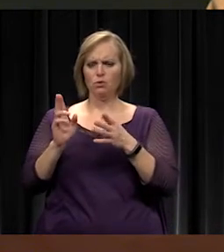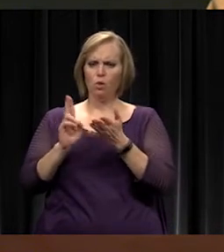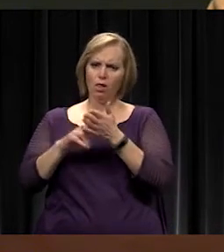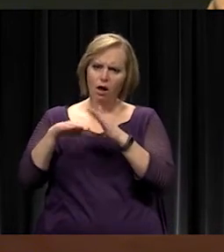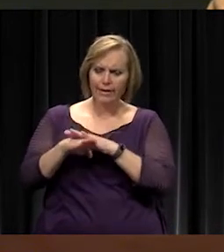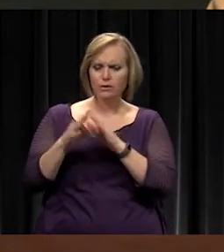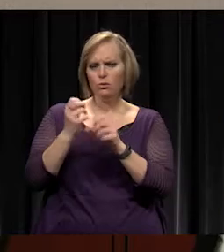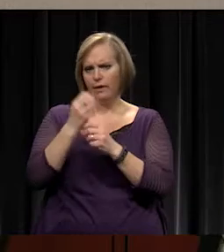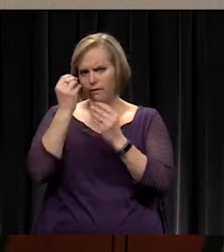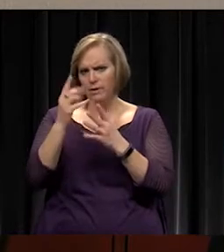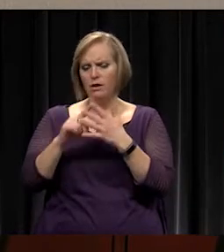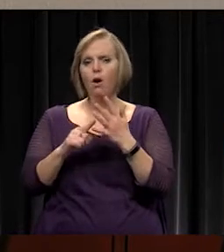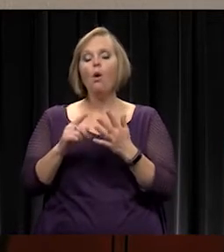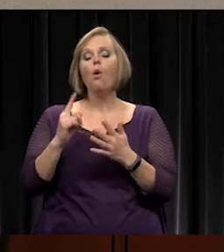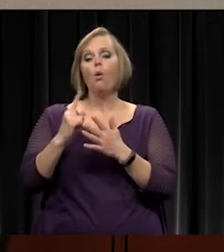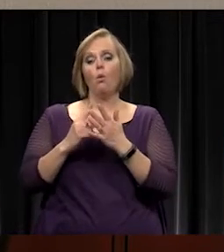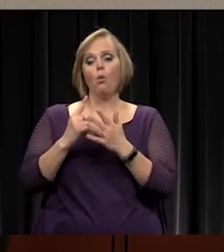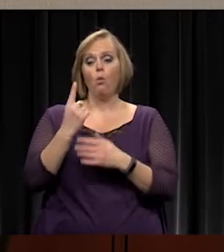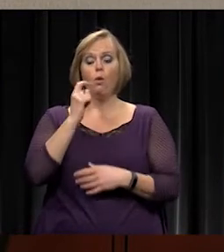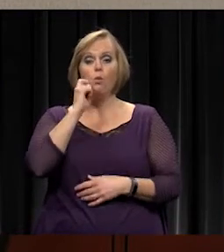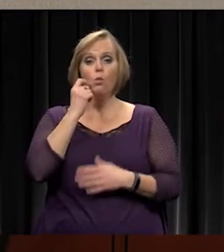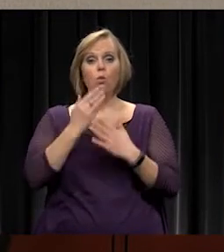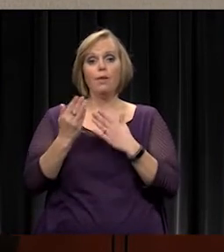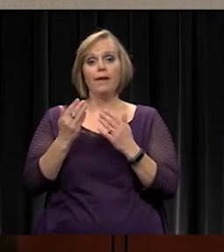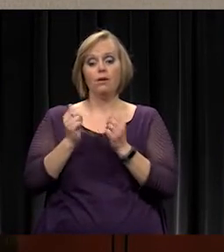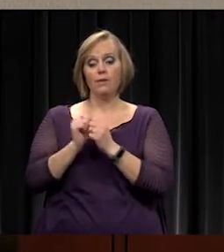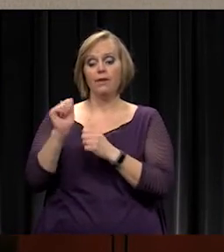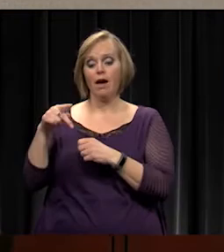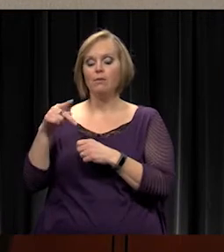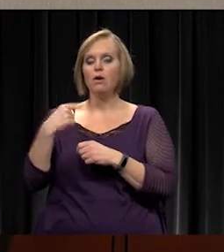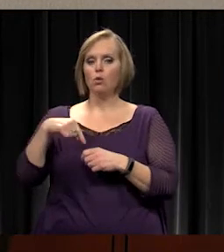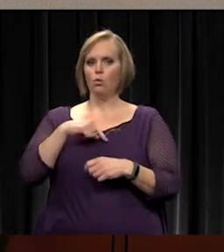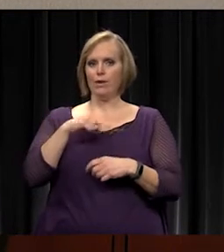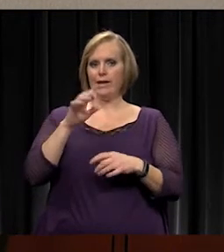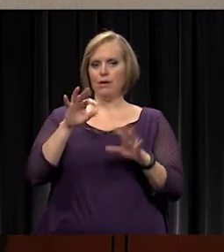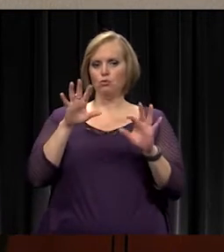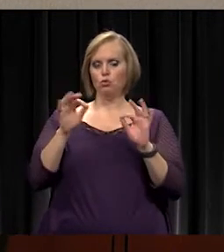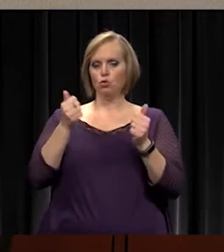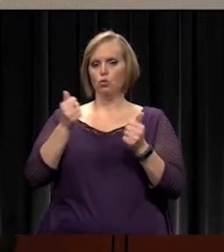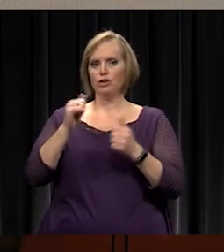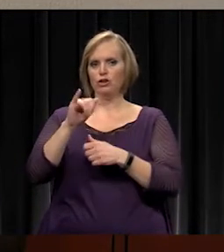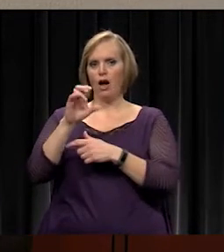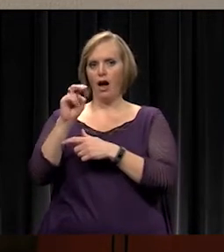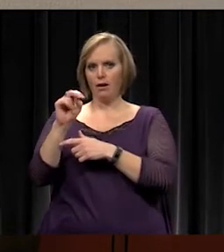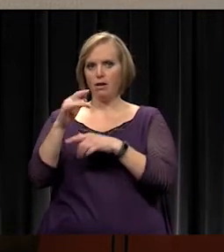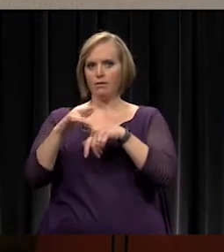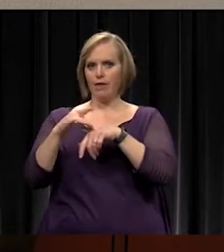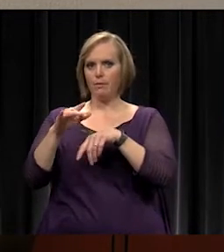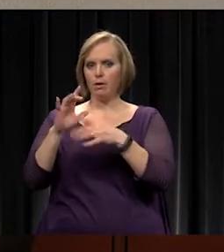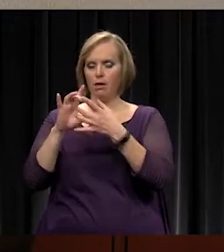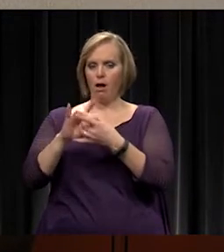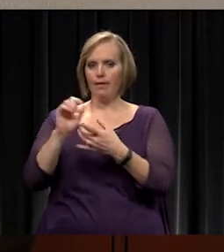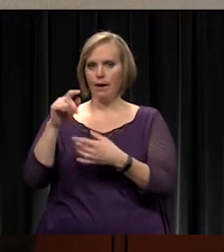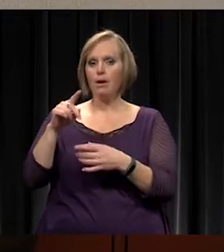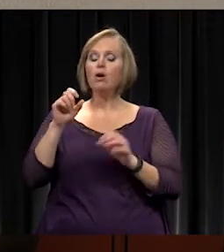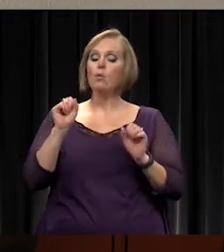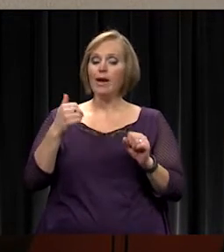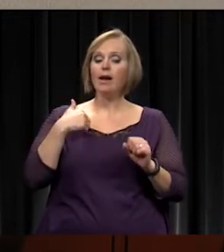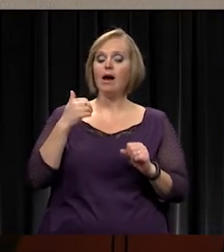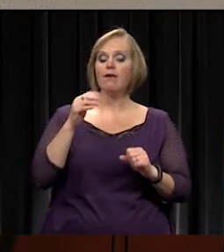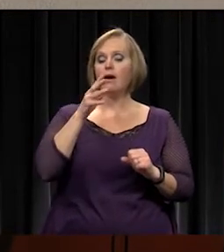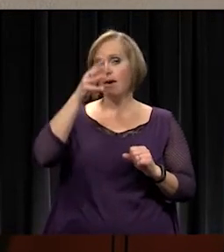One of the cool things about the app is we can choose what information is available, what icons are available on the app. So we can have a parent view app